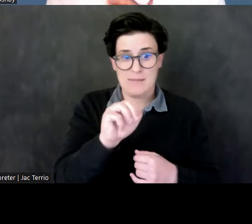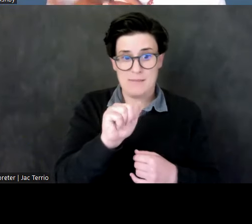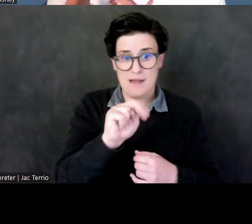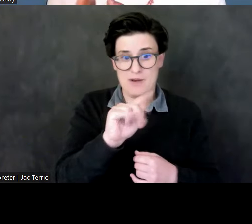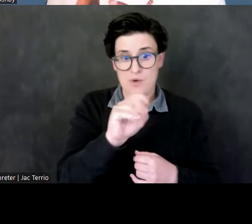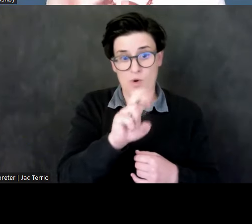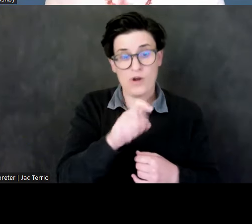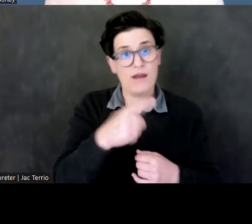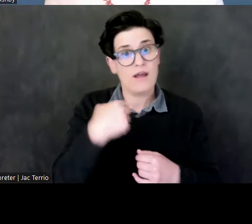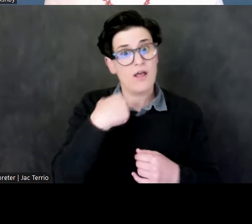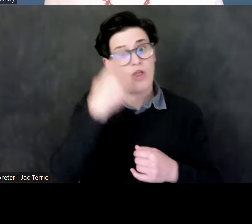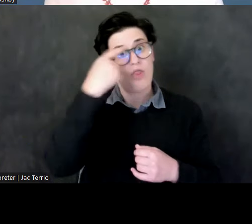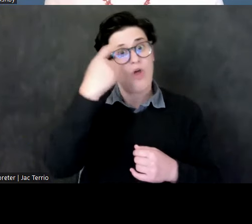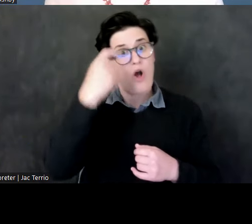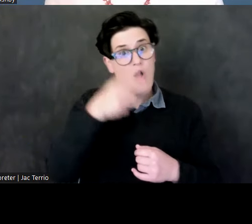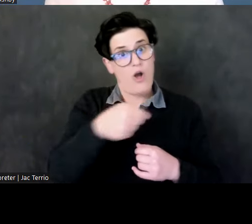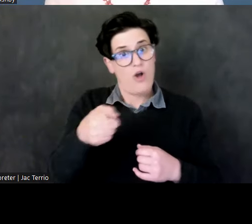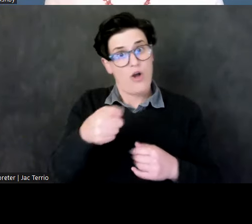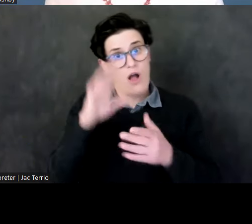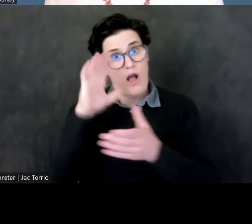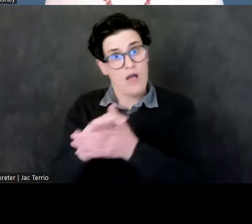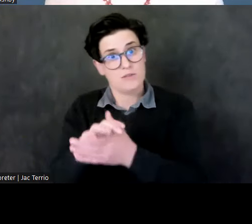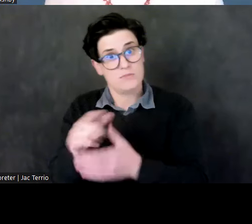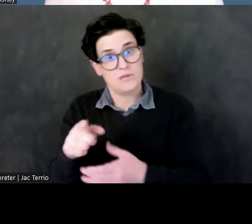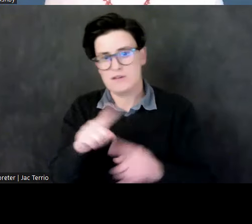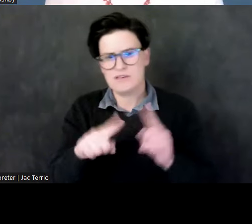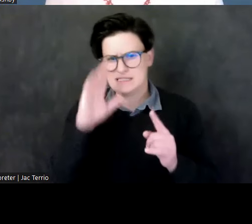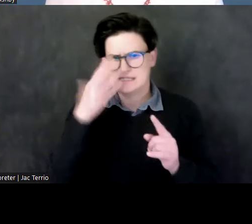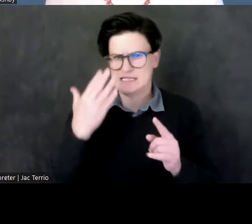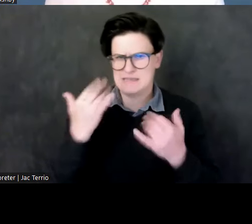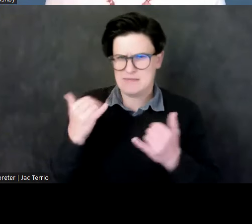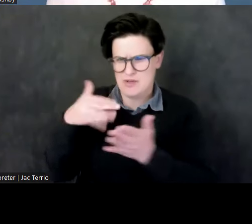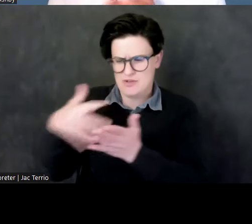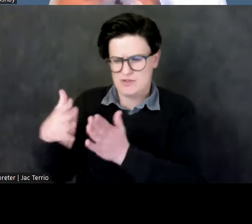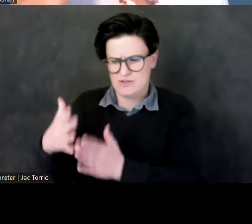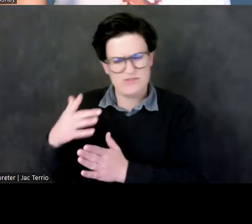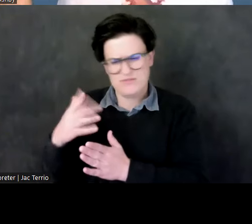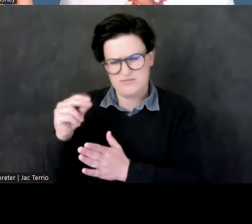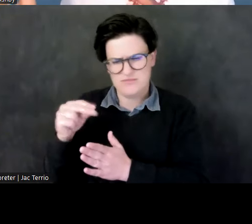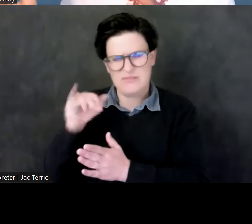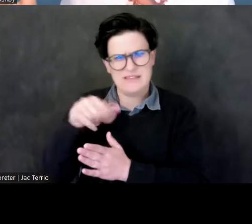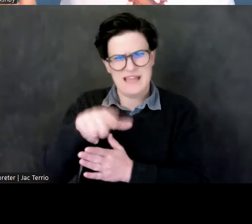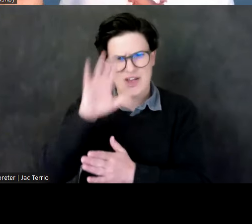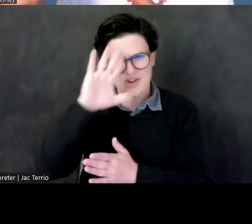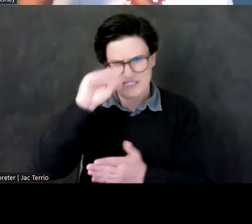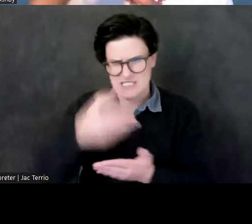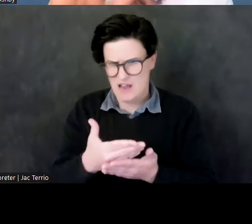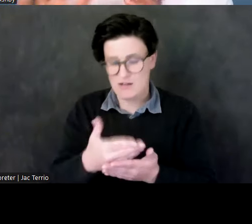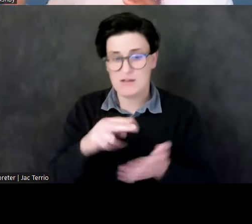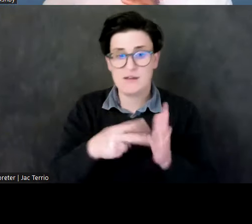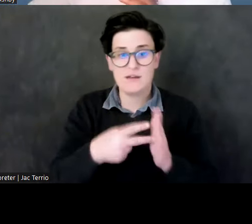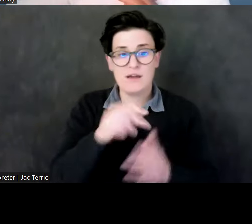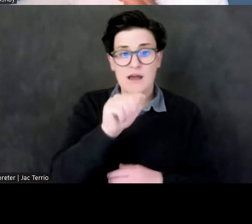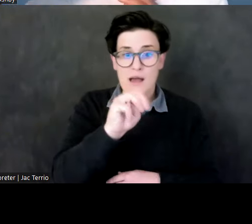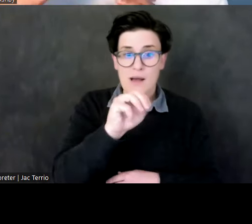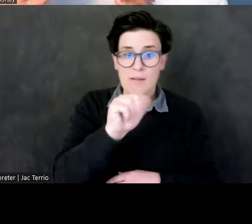but now scholars are suggesting that he more likely was her son. So Amanitore is shown on